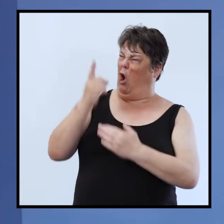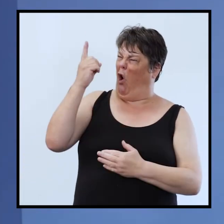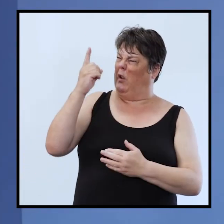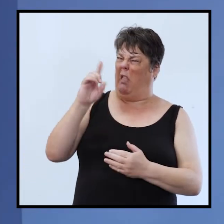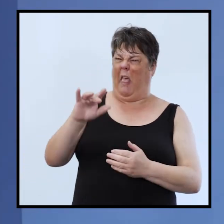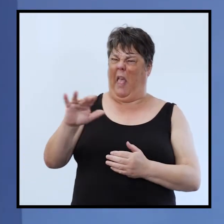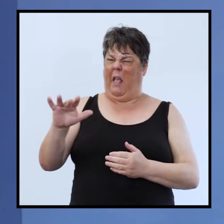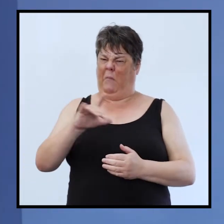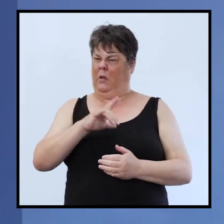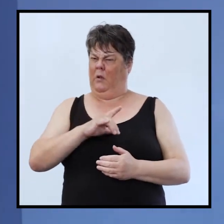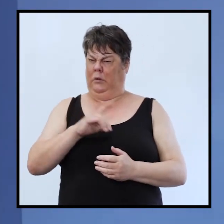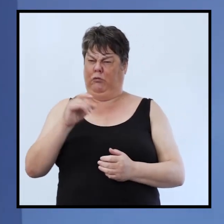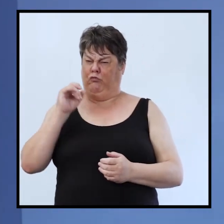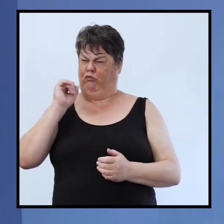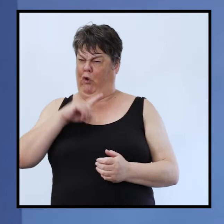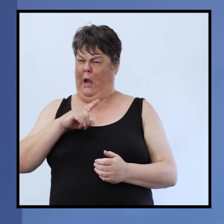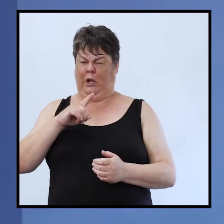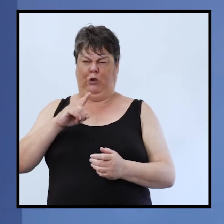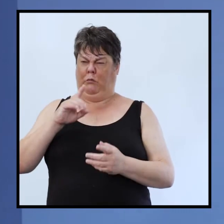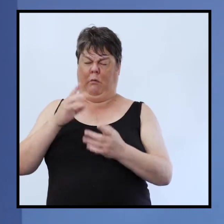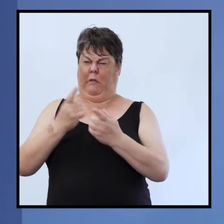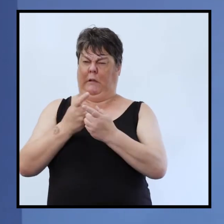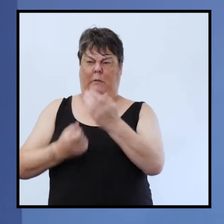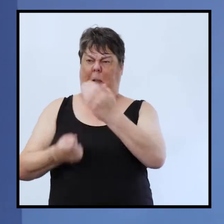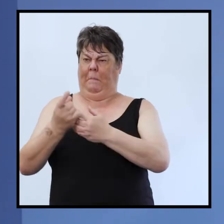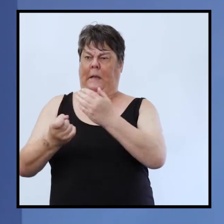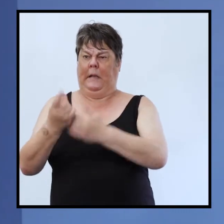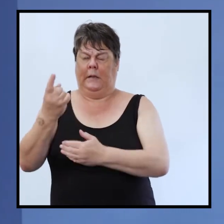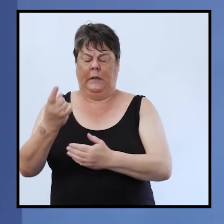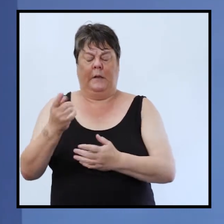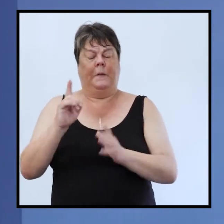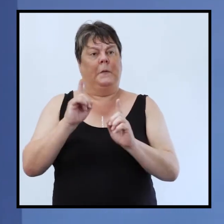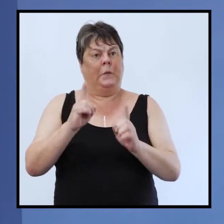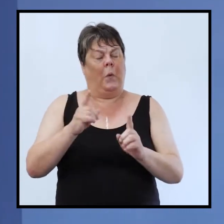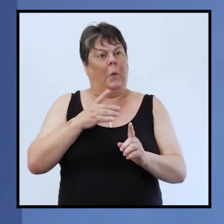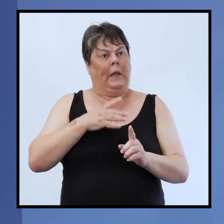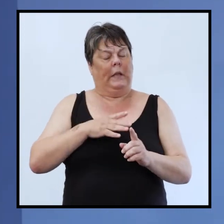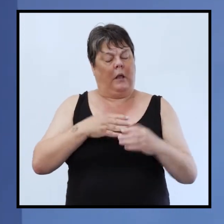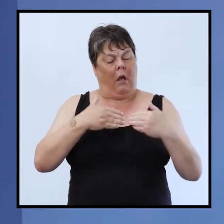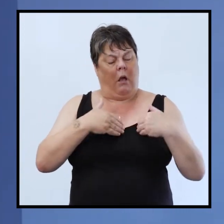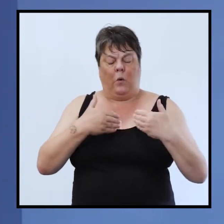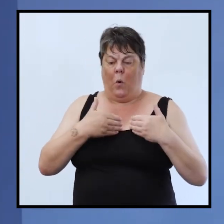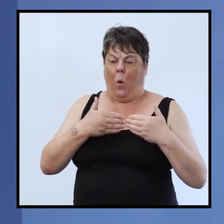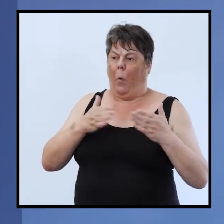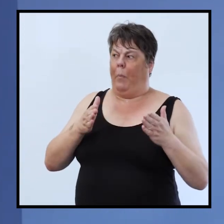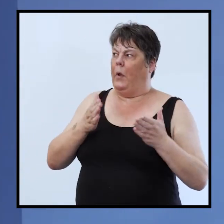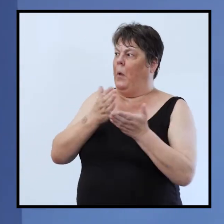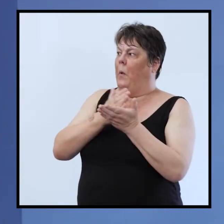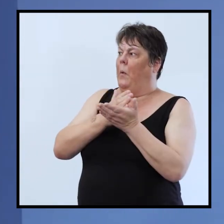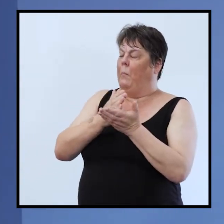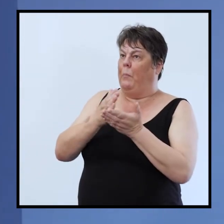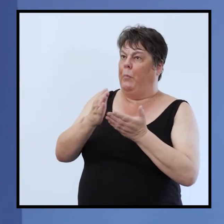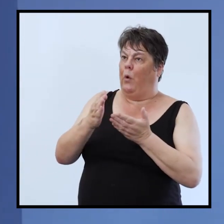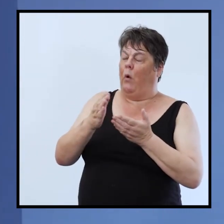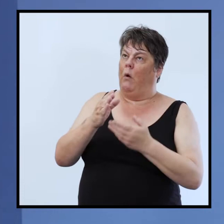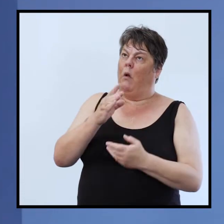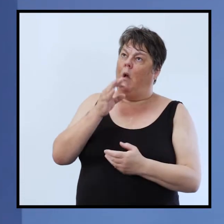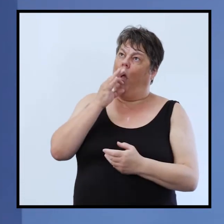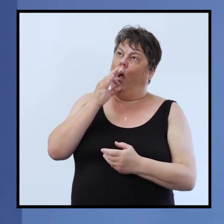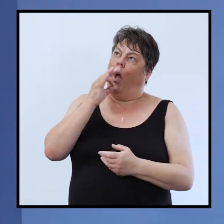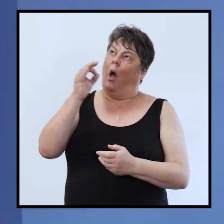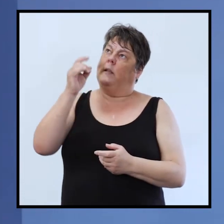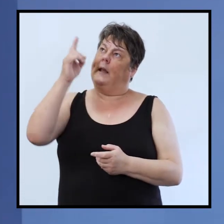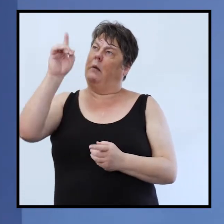because what's going on so we need to keep our hearts pure before the lord and look for what he is doing